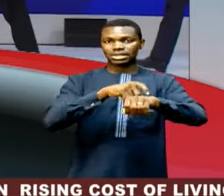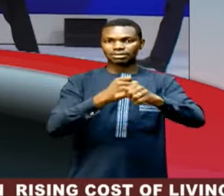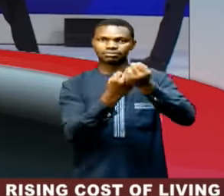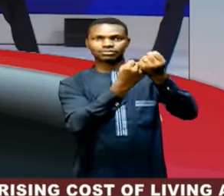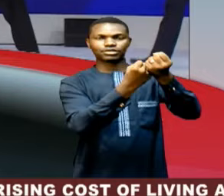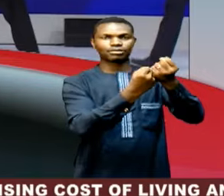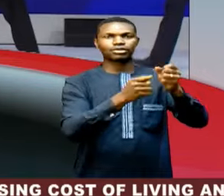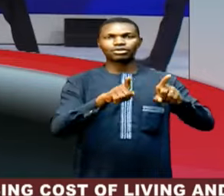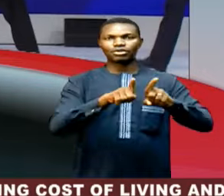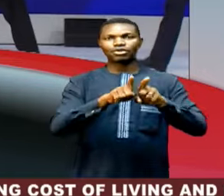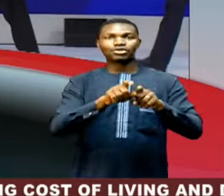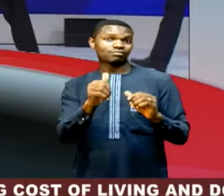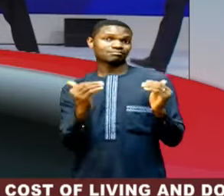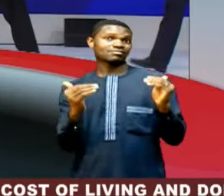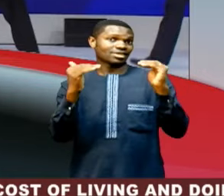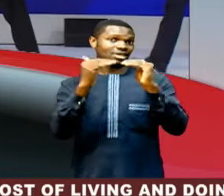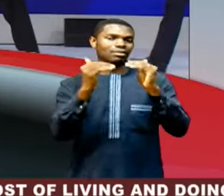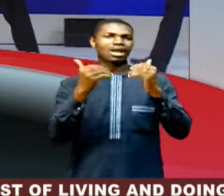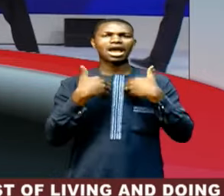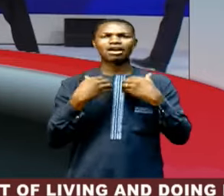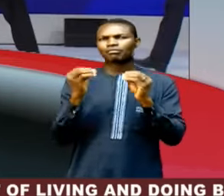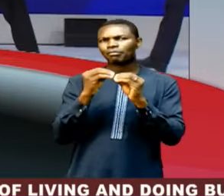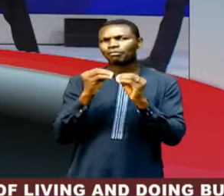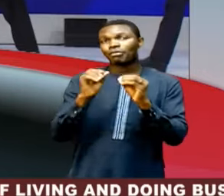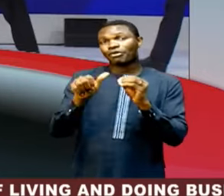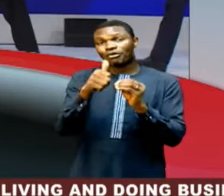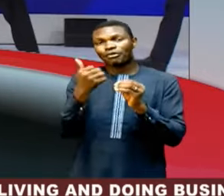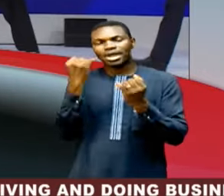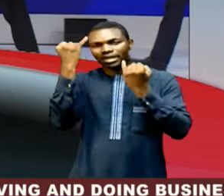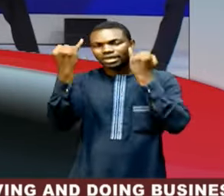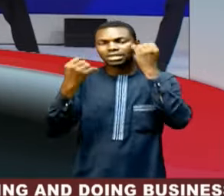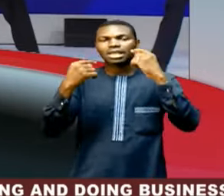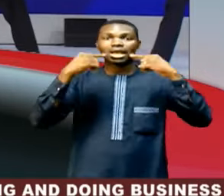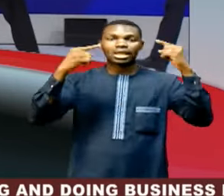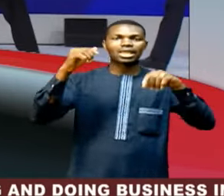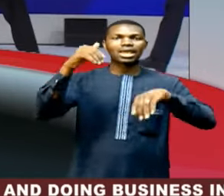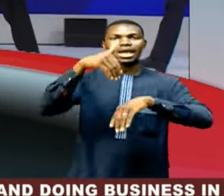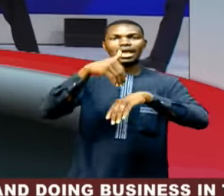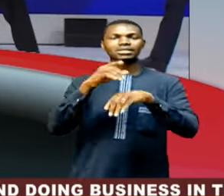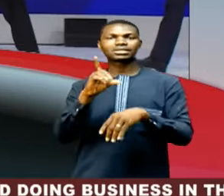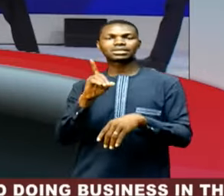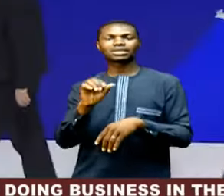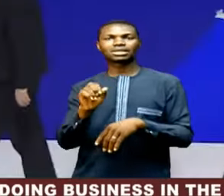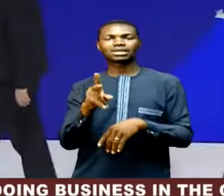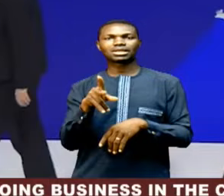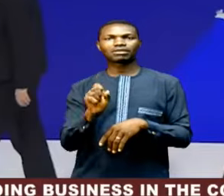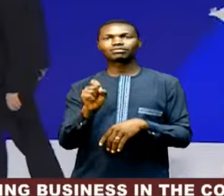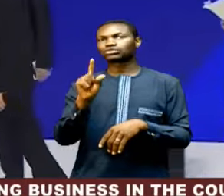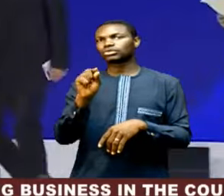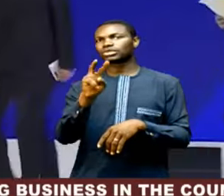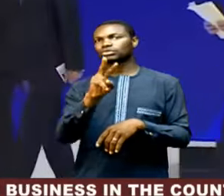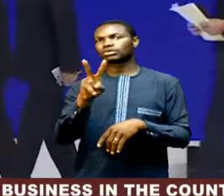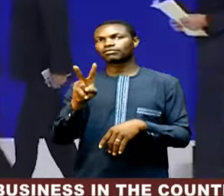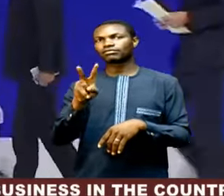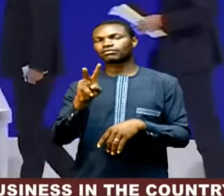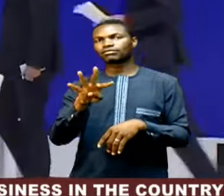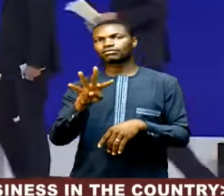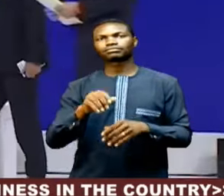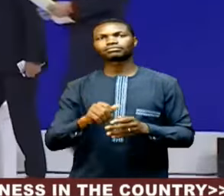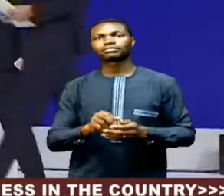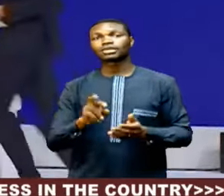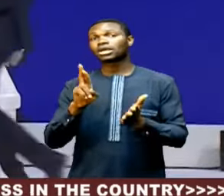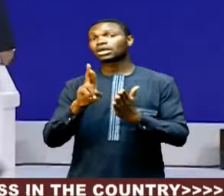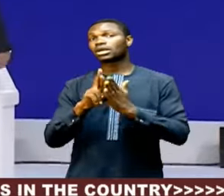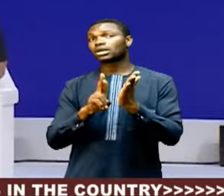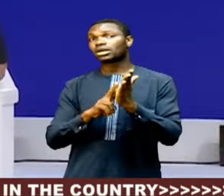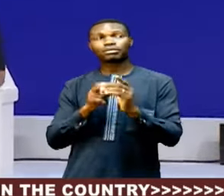Hamman Jabani has more on other initiatives and announcements at Davos 2024. A report released